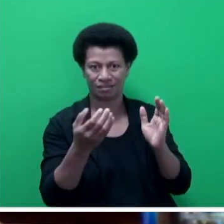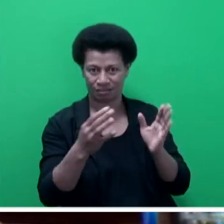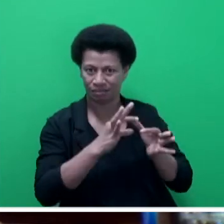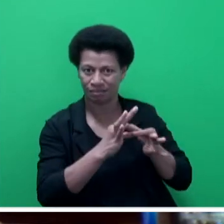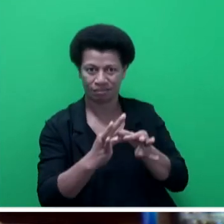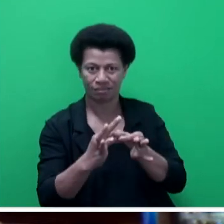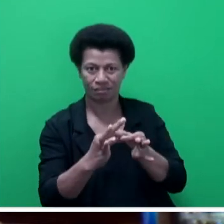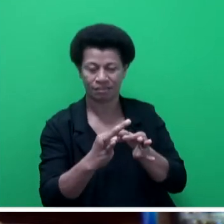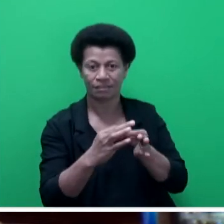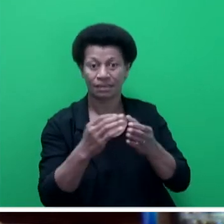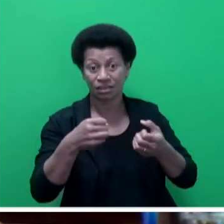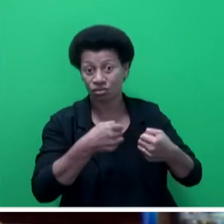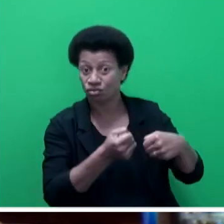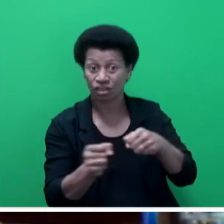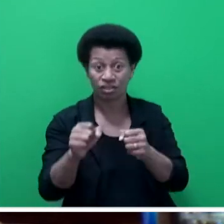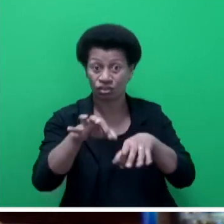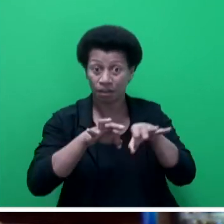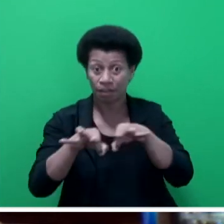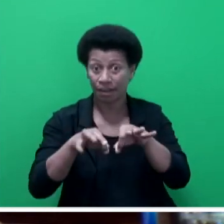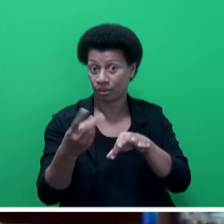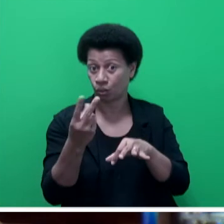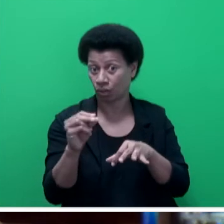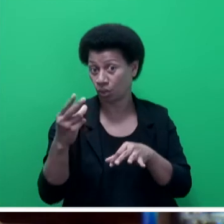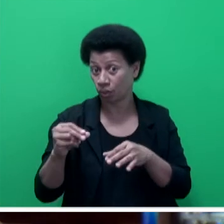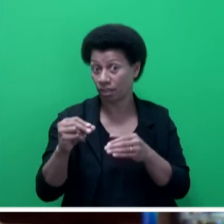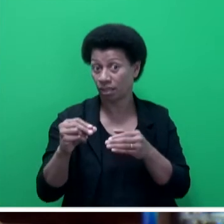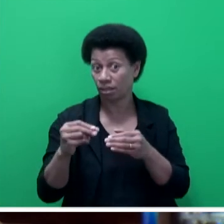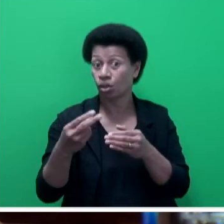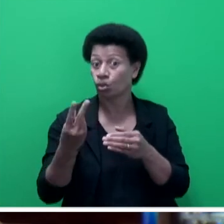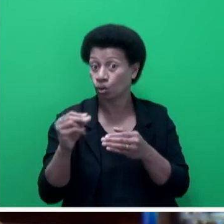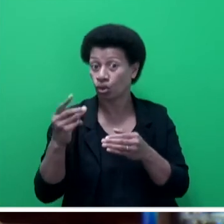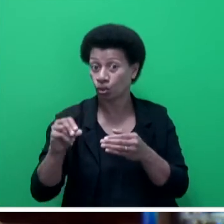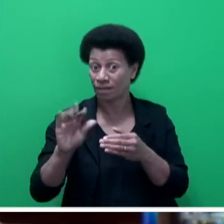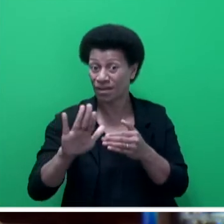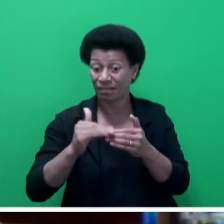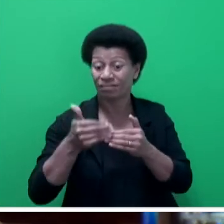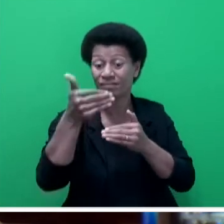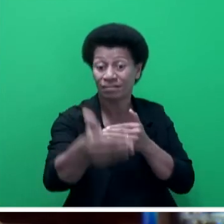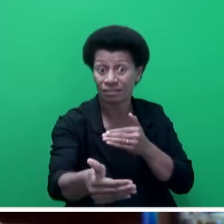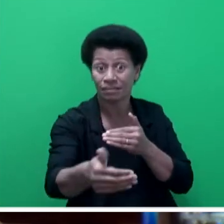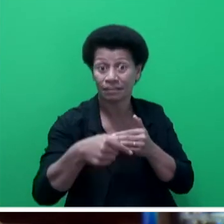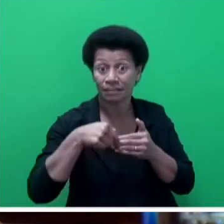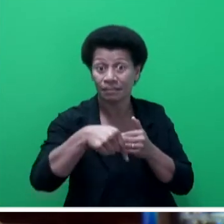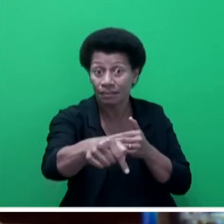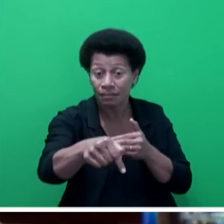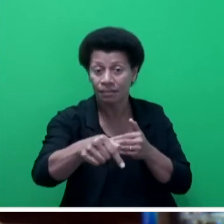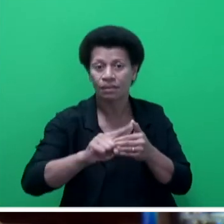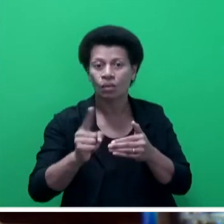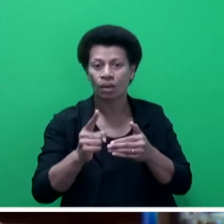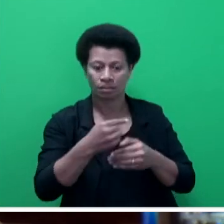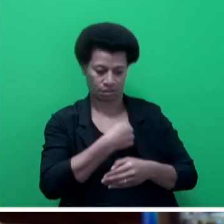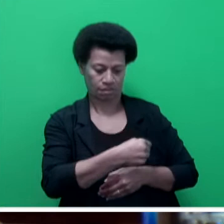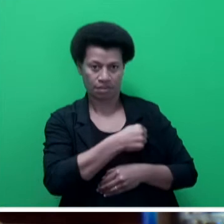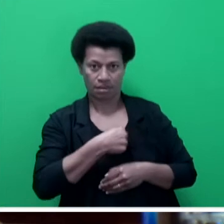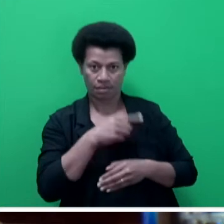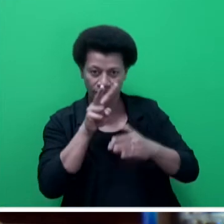strategic plan for the period 2020 to 2025 outlines the strategies and commitment to realize the vision